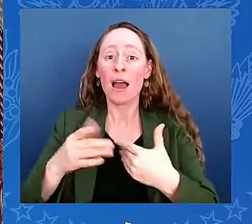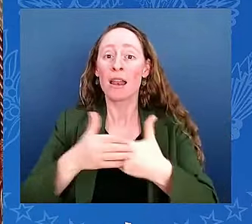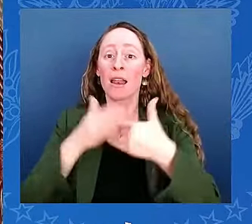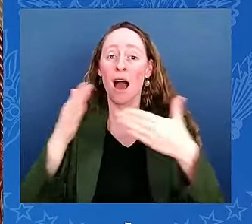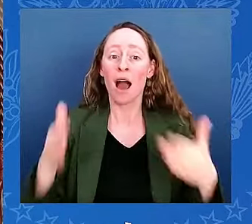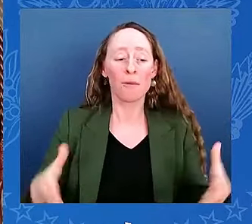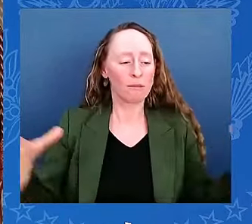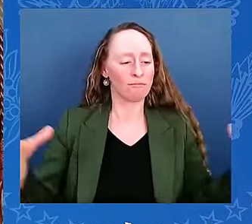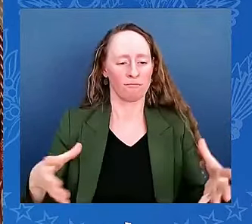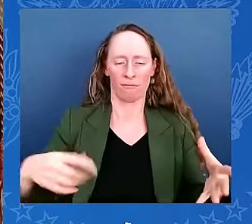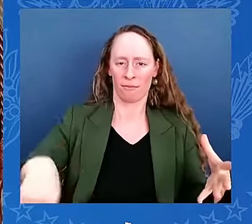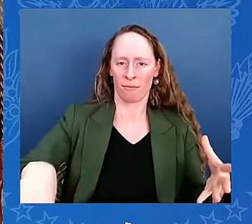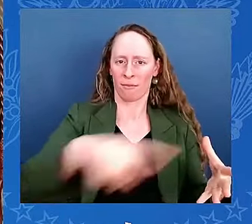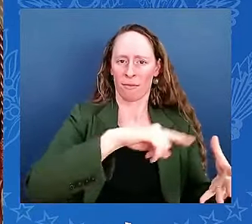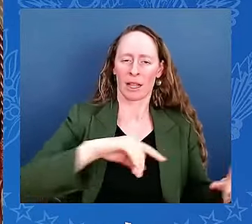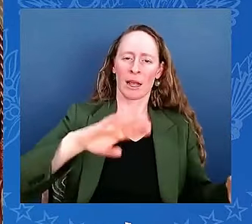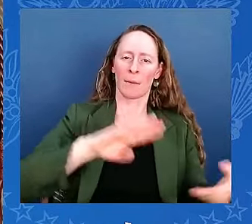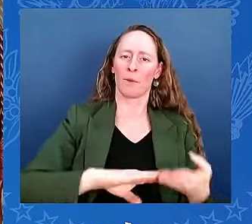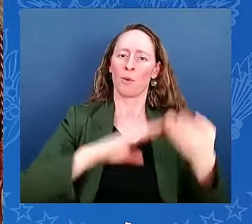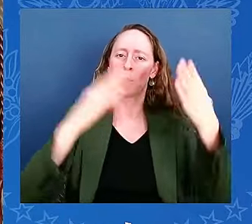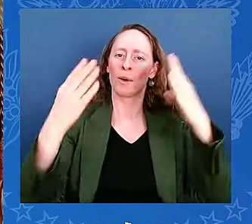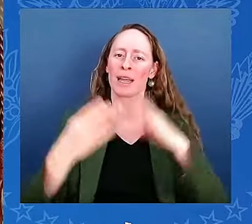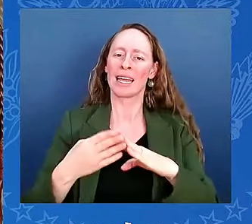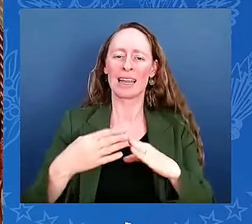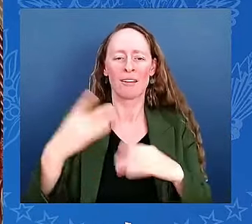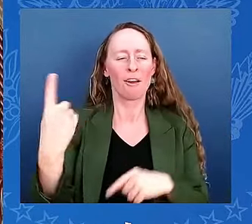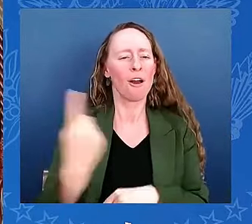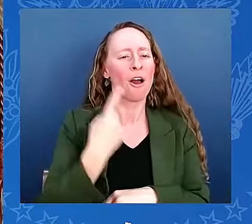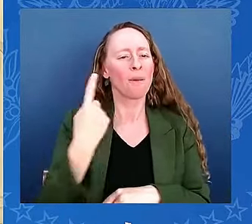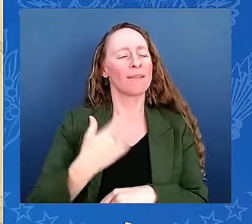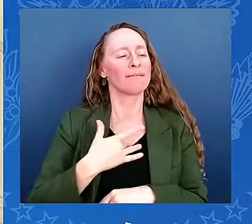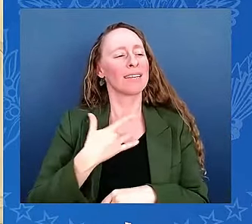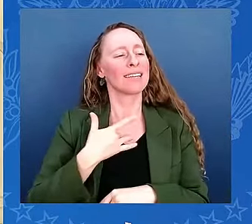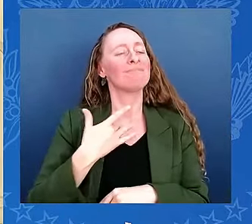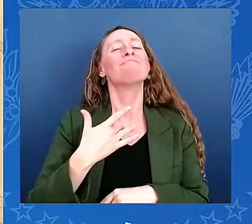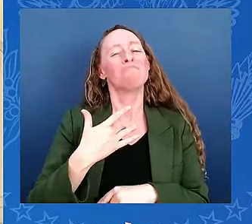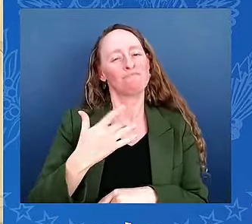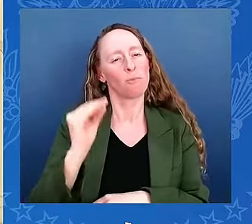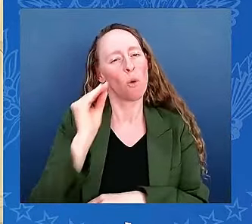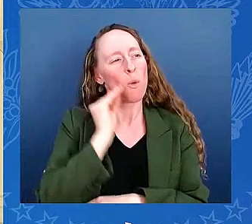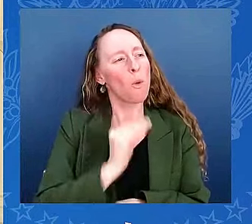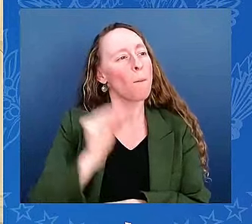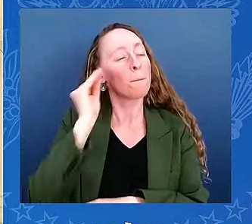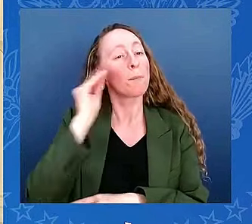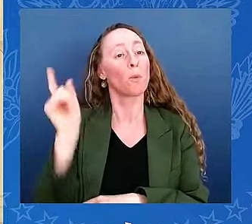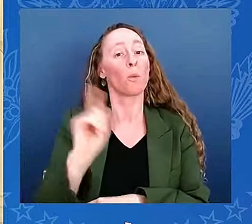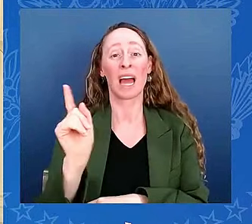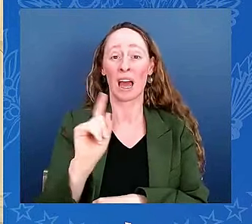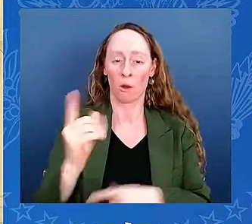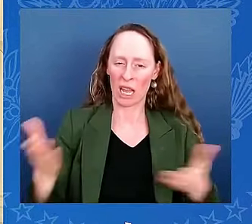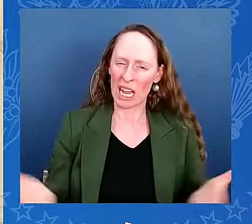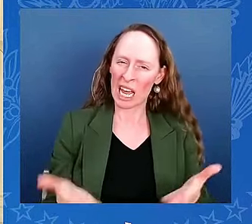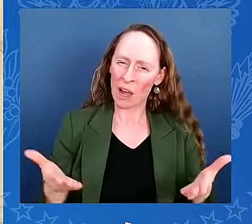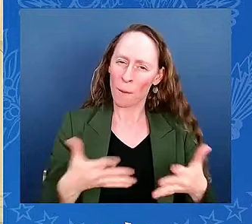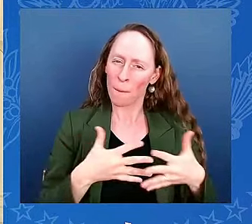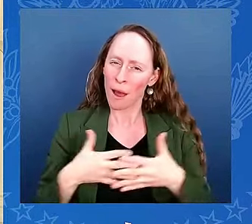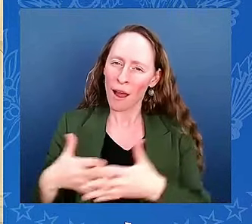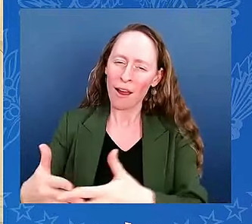I will always remember the time President Biden swore me in as Surgeon General when he was Vice President.